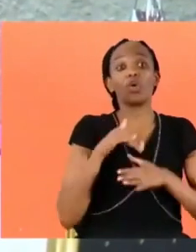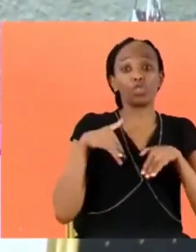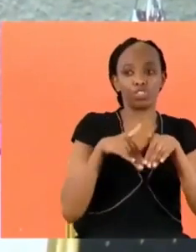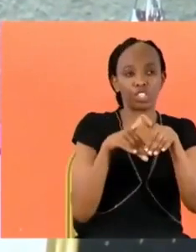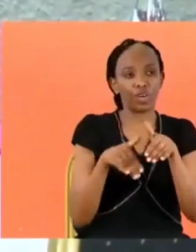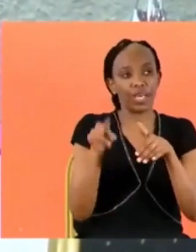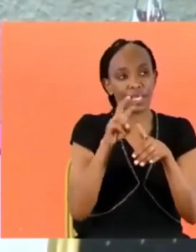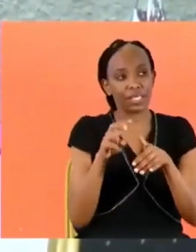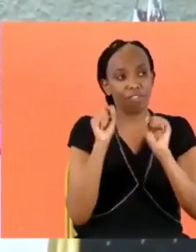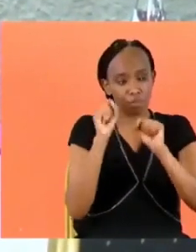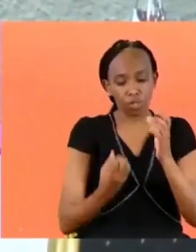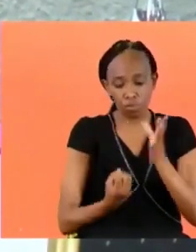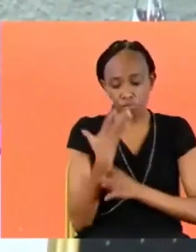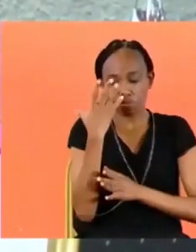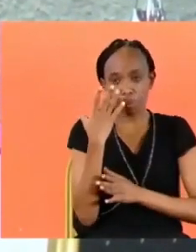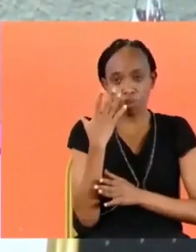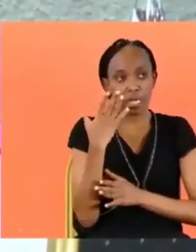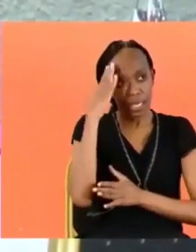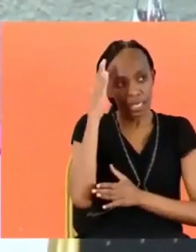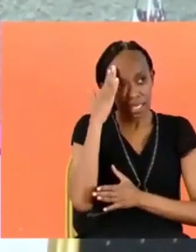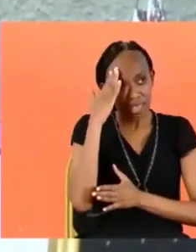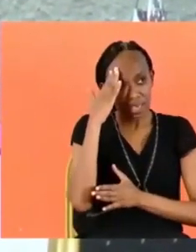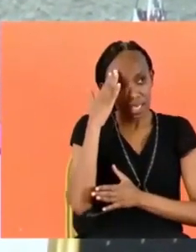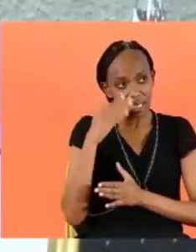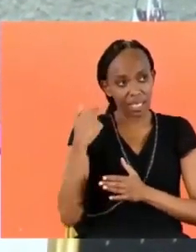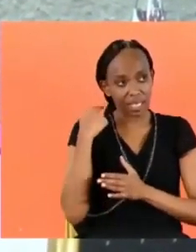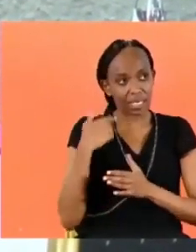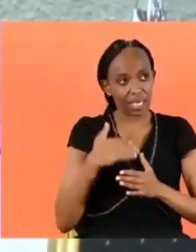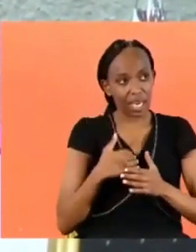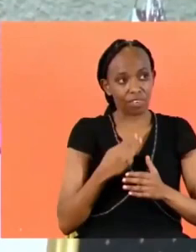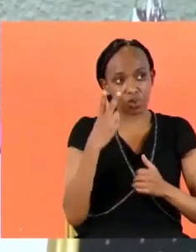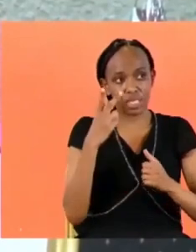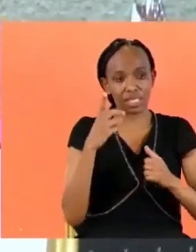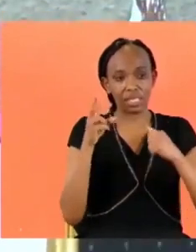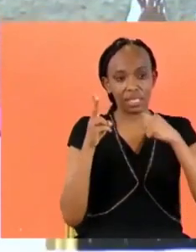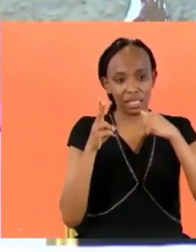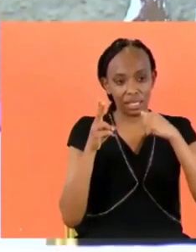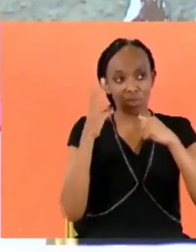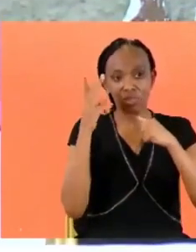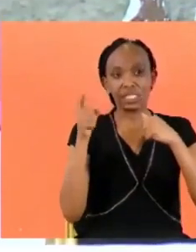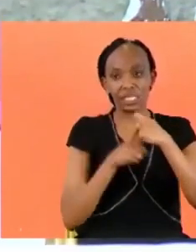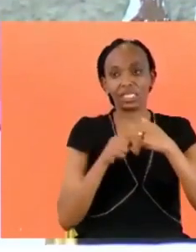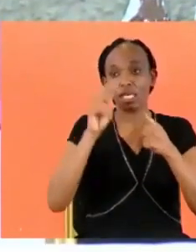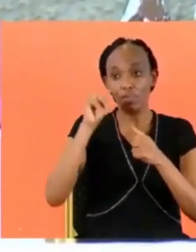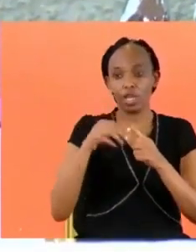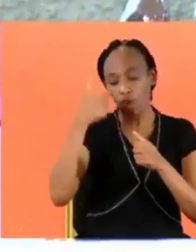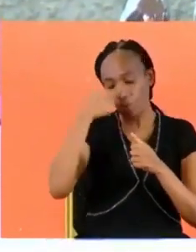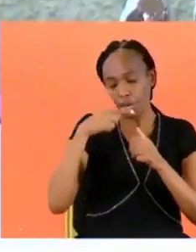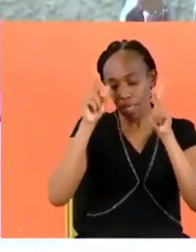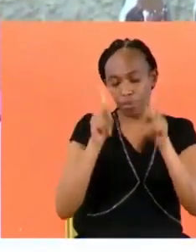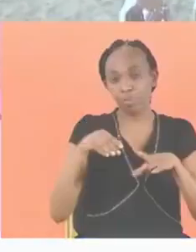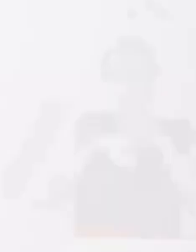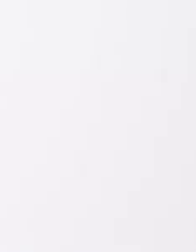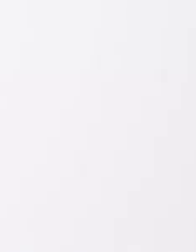if we can come up with such a thing I discovered yesterday we have 26 million blind people in Africa that's a really big audience up